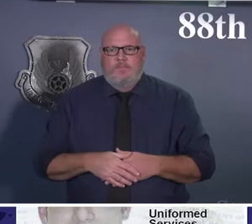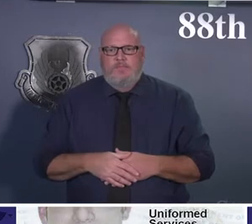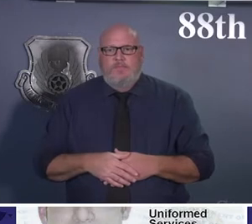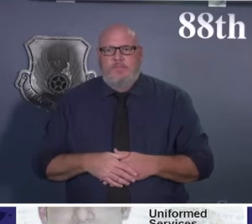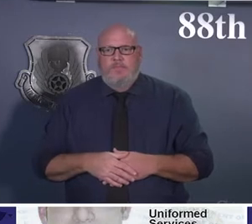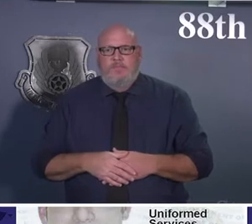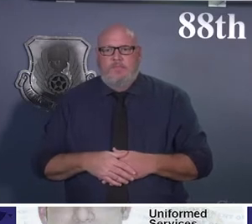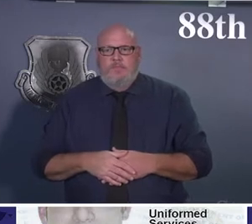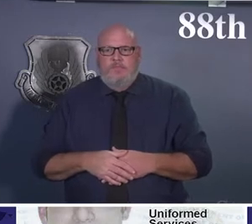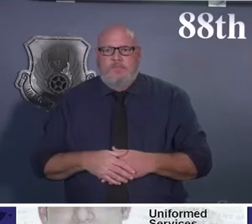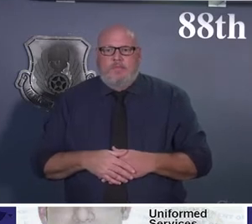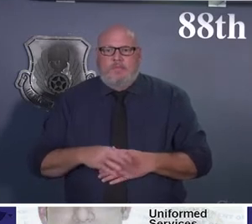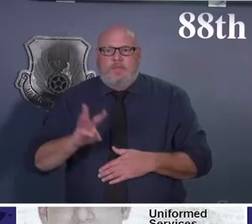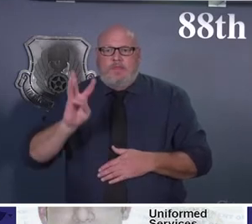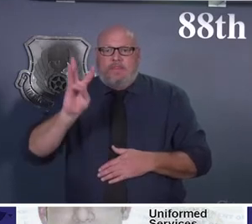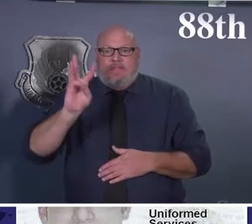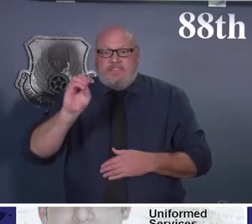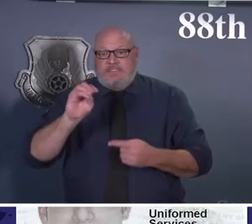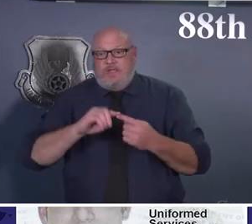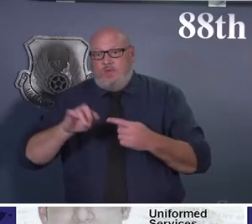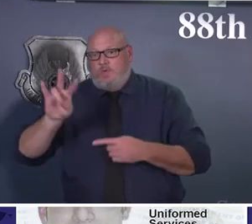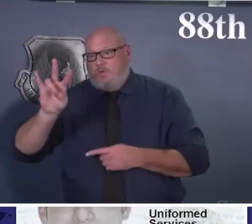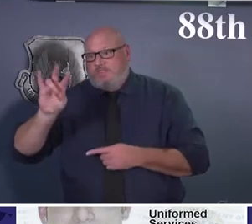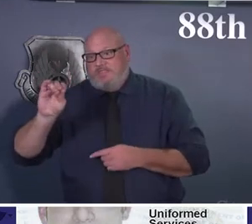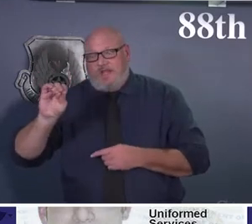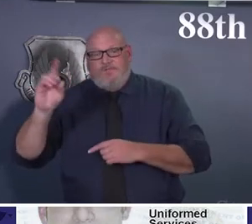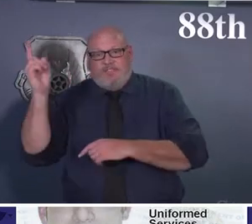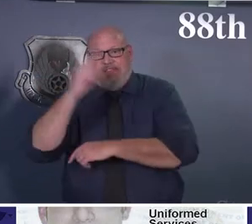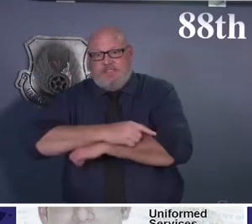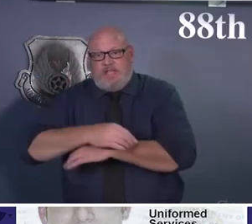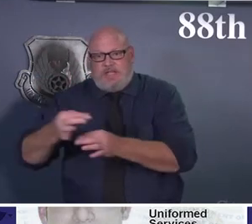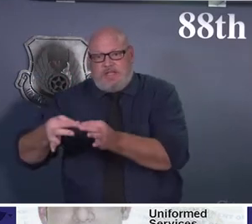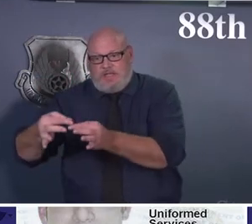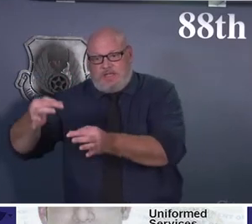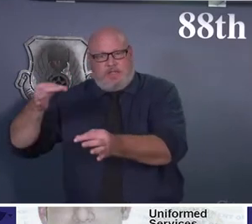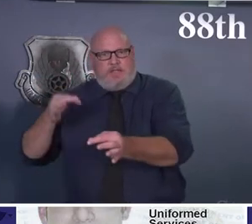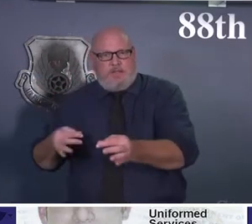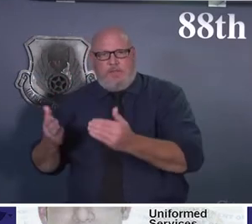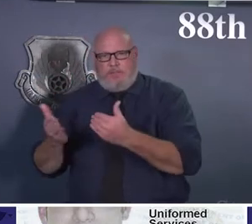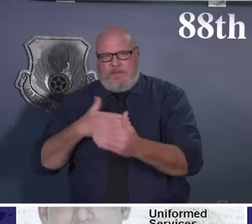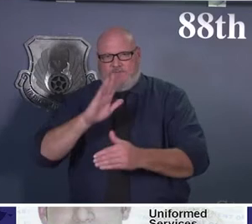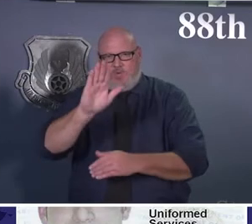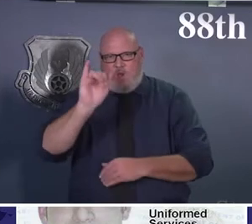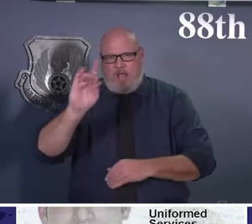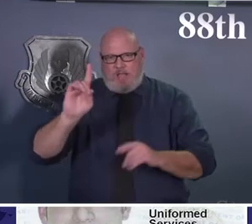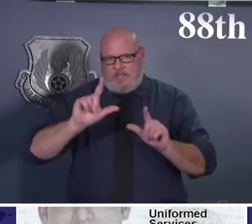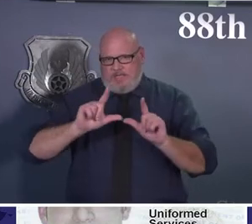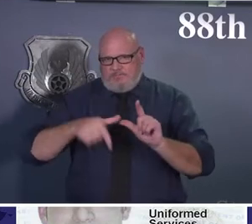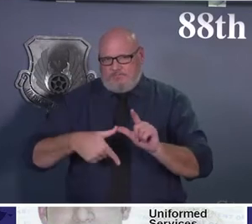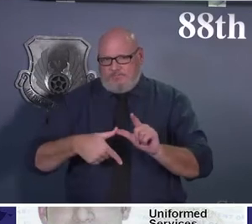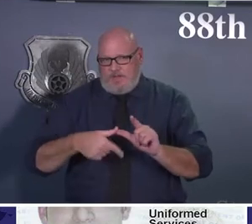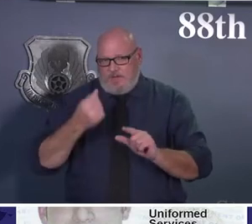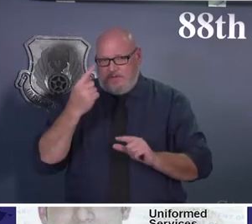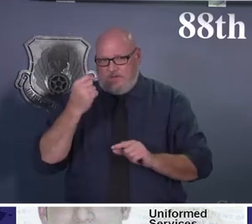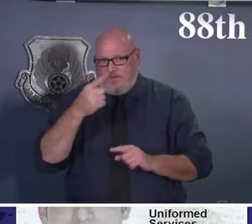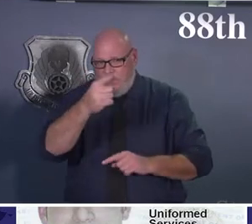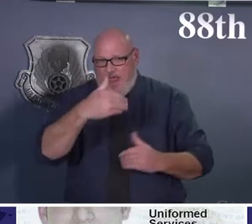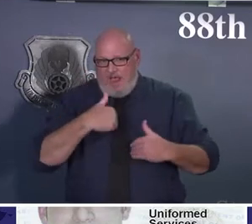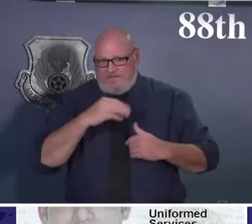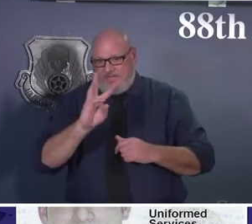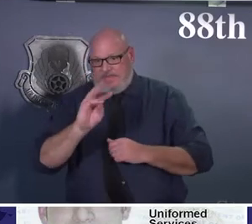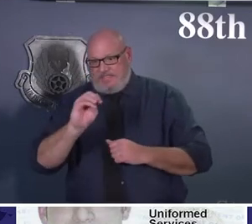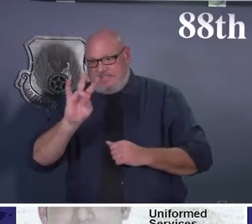roughly 70 days out. We believe that this will offer the most flexible flexibility to our customers who are looking for those immediate